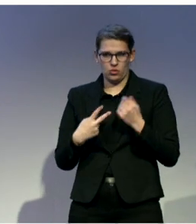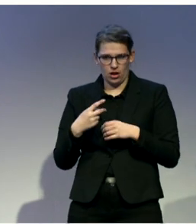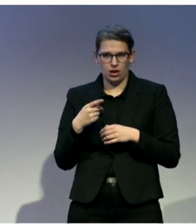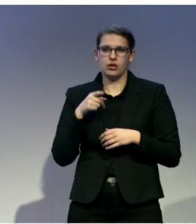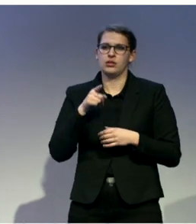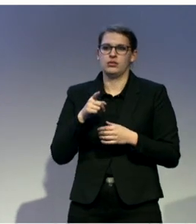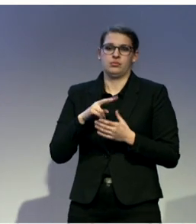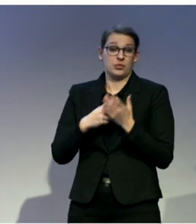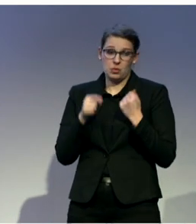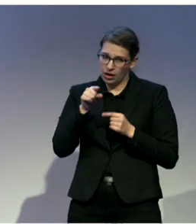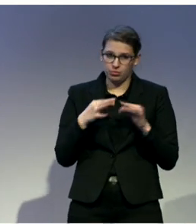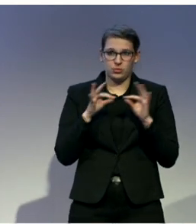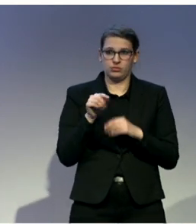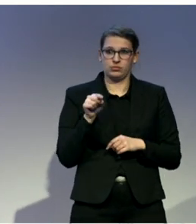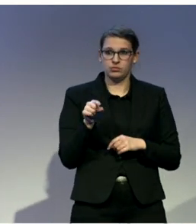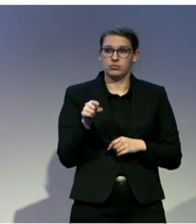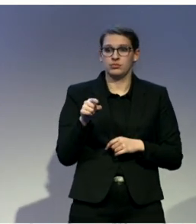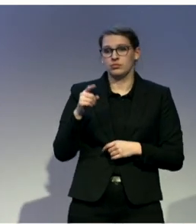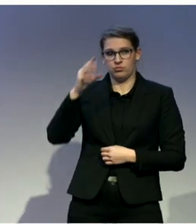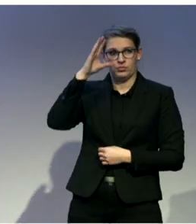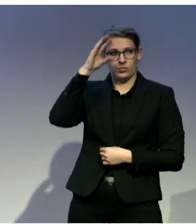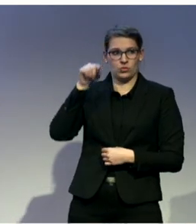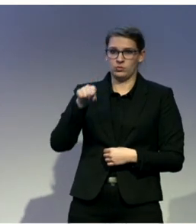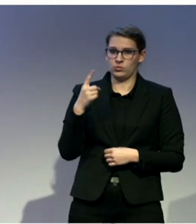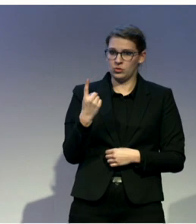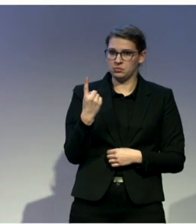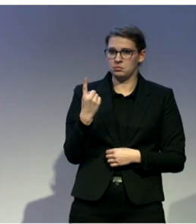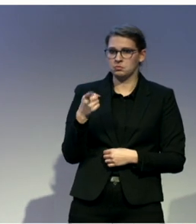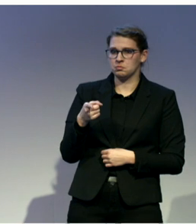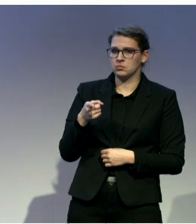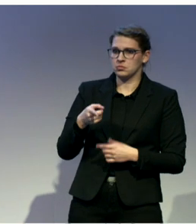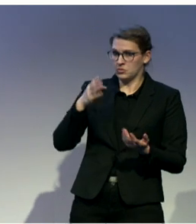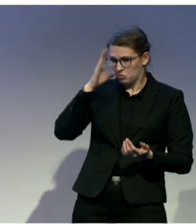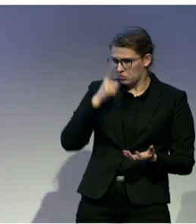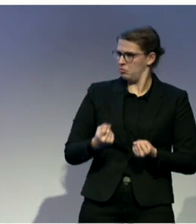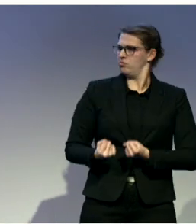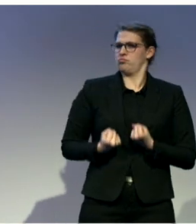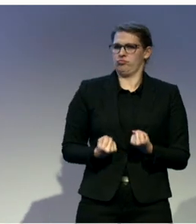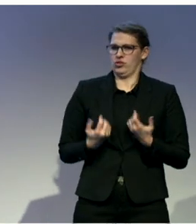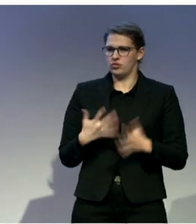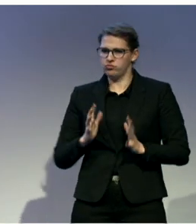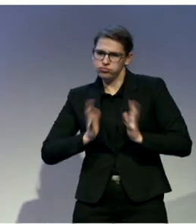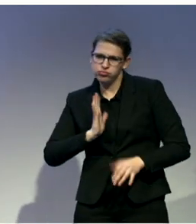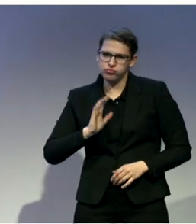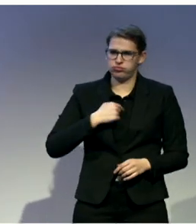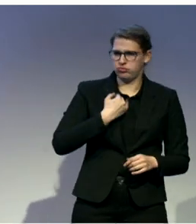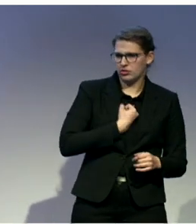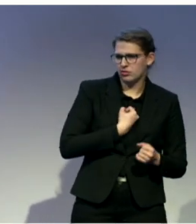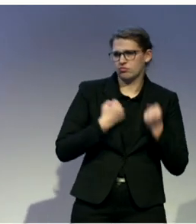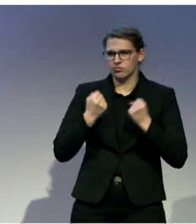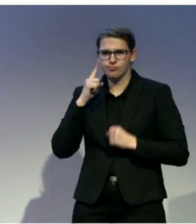And now he's 12 and he's a happy boy with a strong deaf identity who signs with passion.